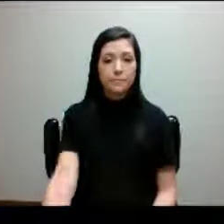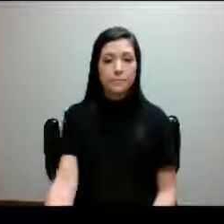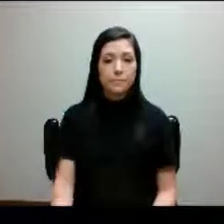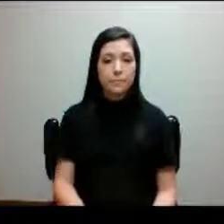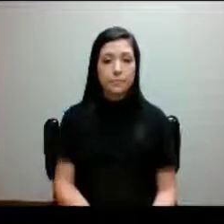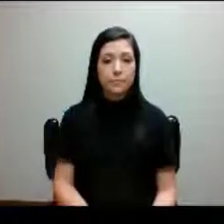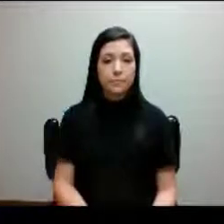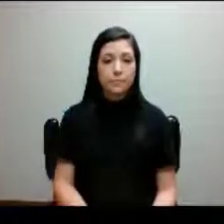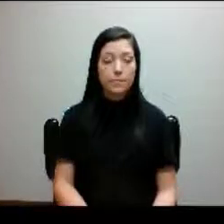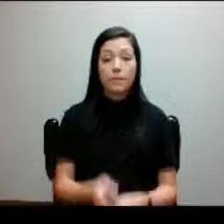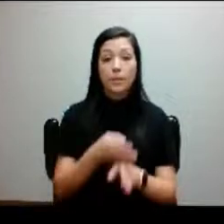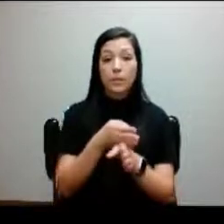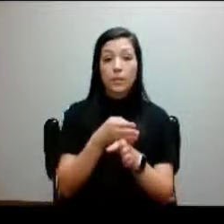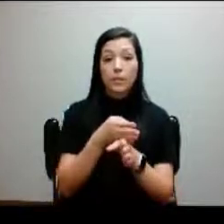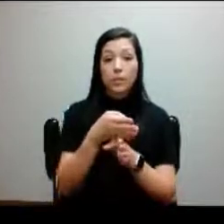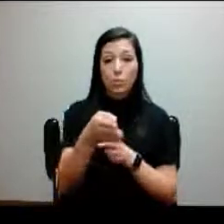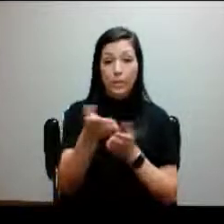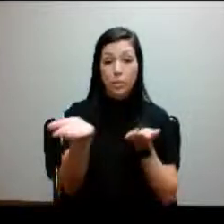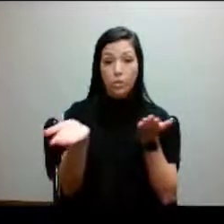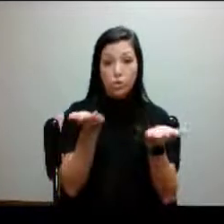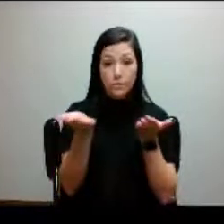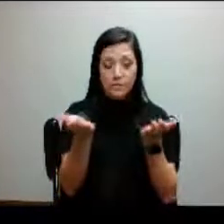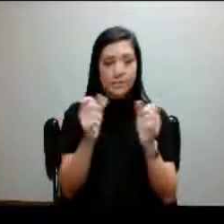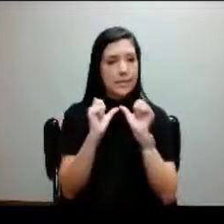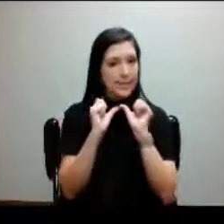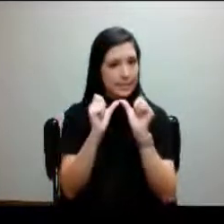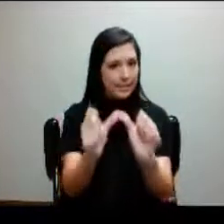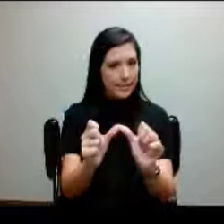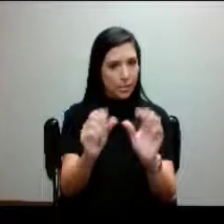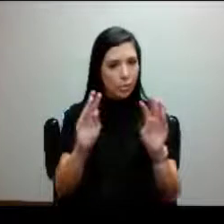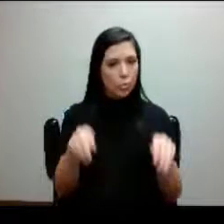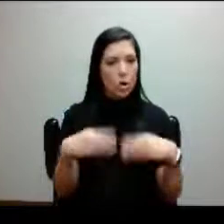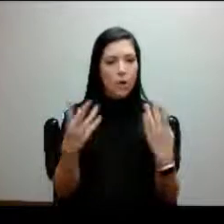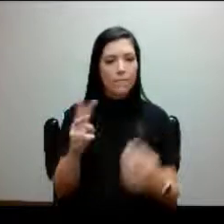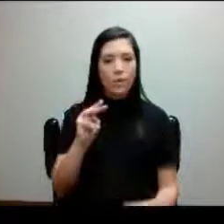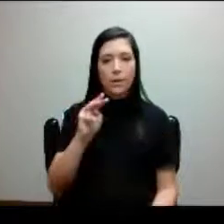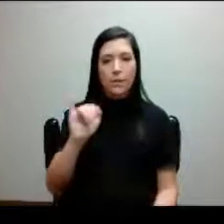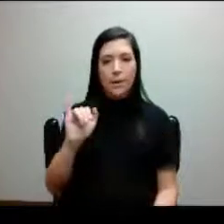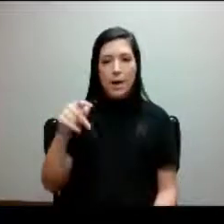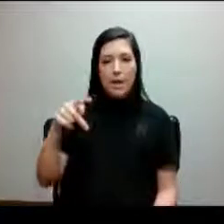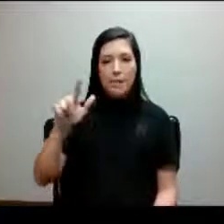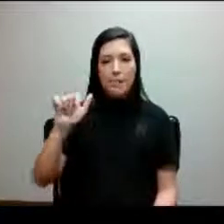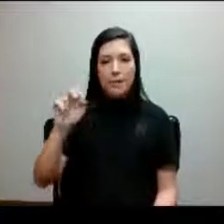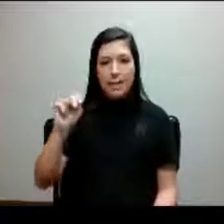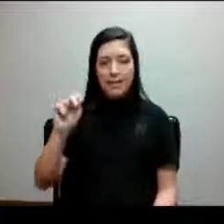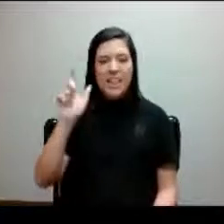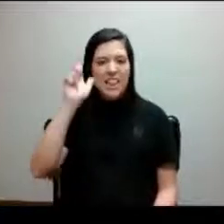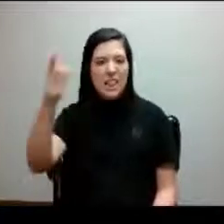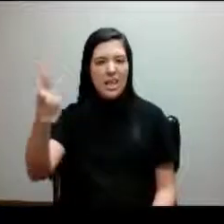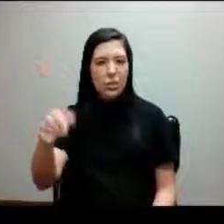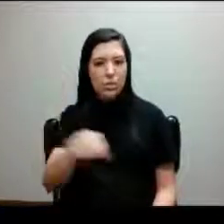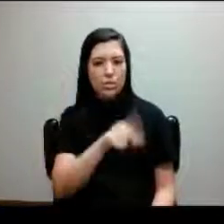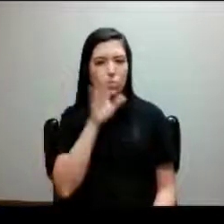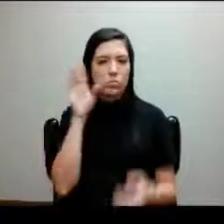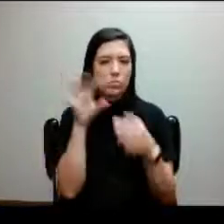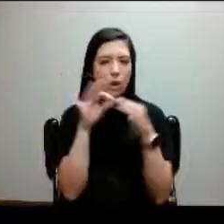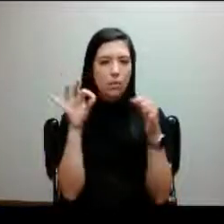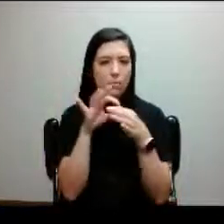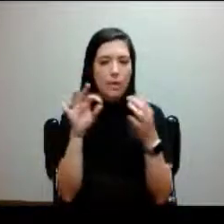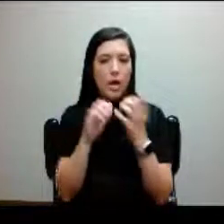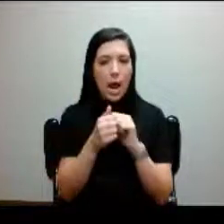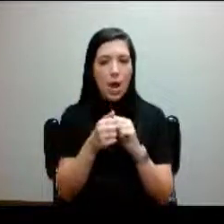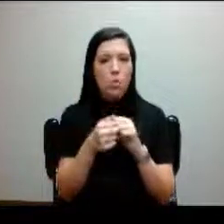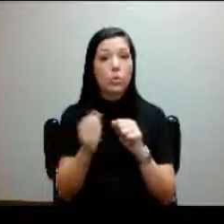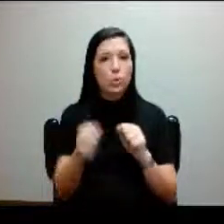Career Services, they continue to offer my plan. You'll also hear from them at a later date about how you can invite them